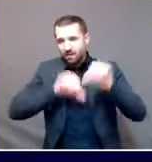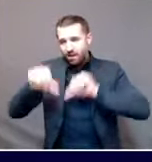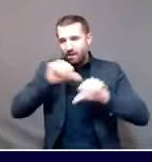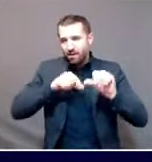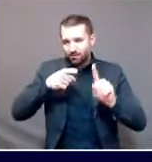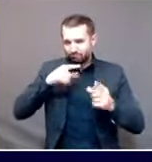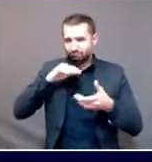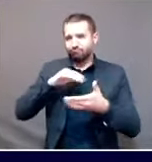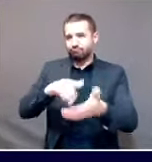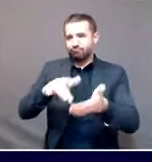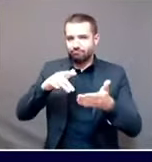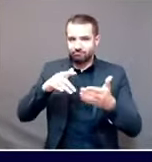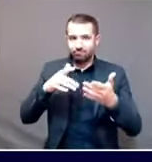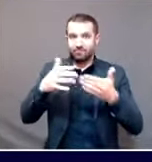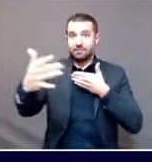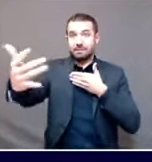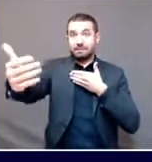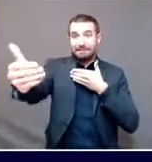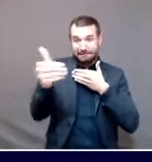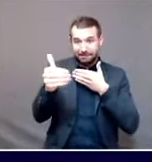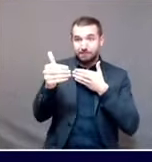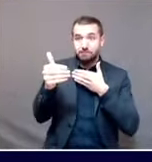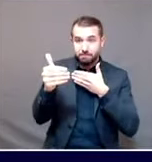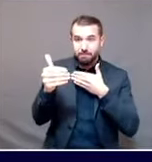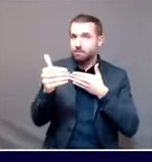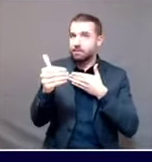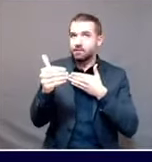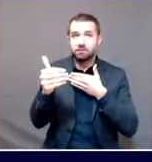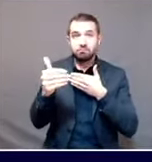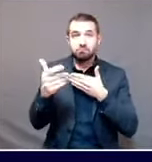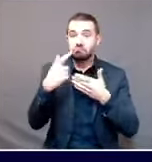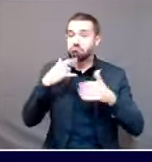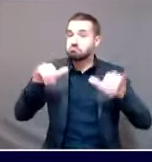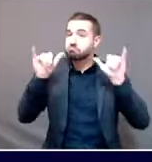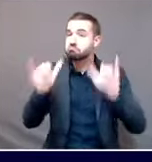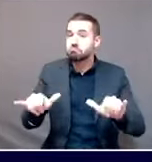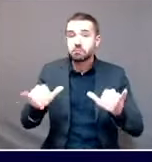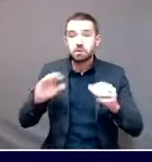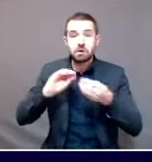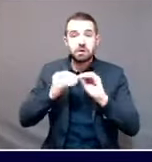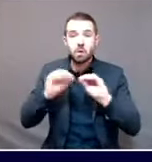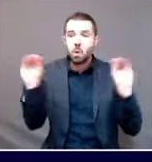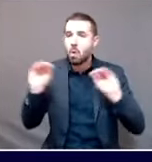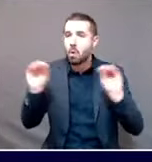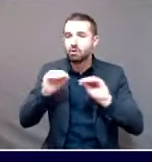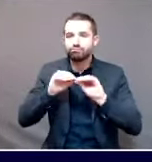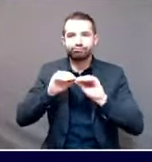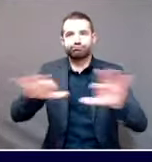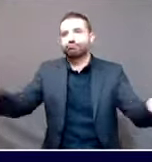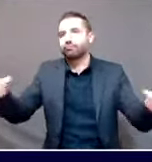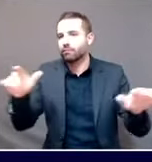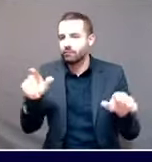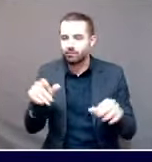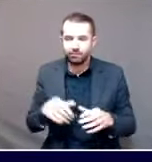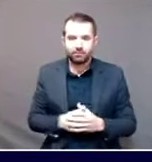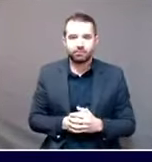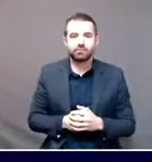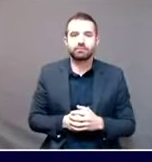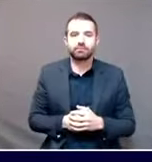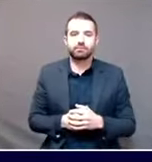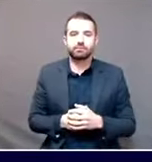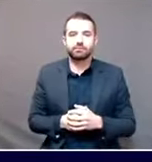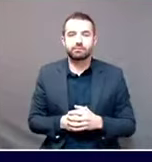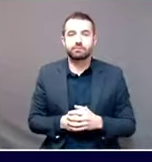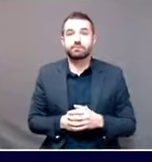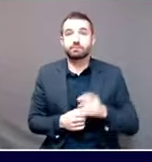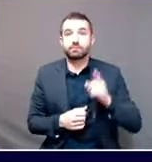CDC found that shortening the quarantine period from 14 days to 10 days is an acceptable option